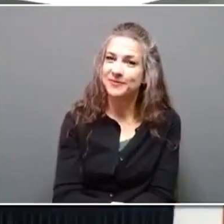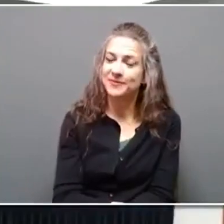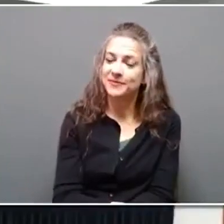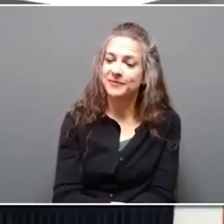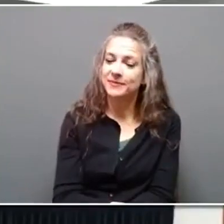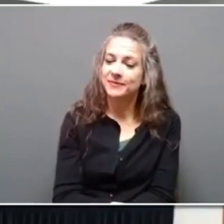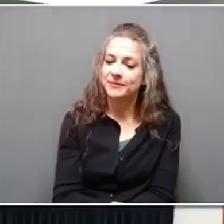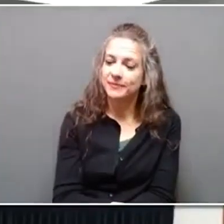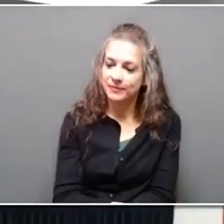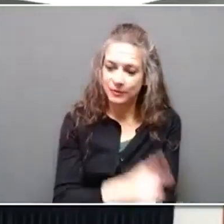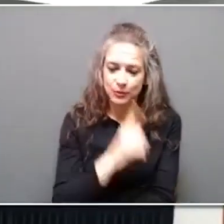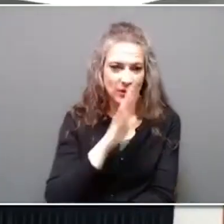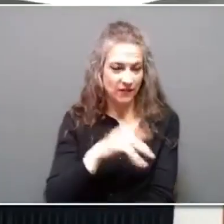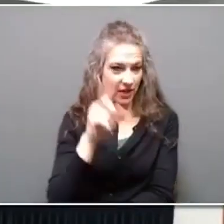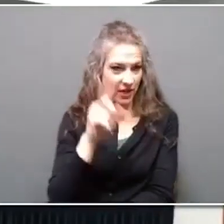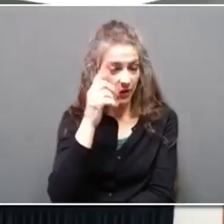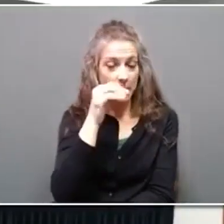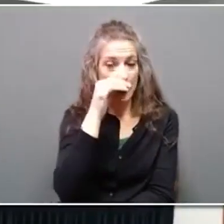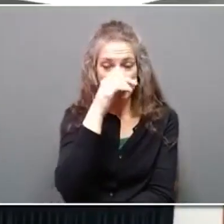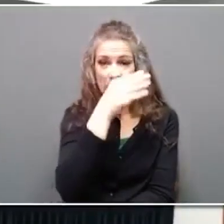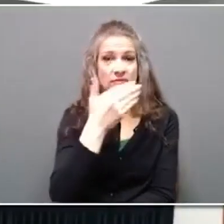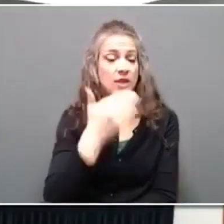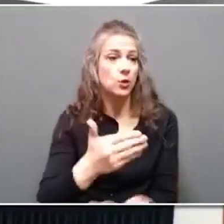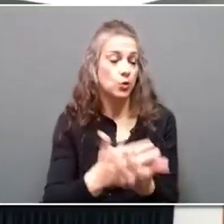Good afternoon, Governor. Thank you so much.